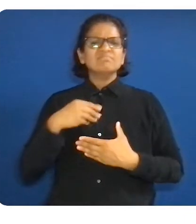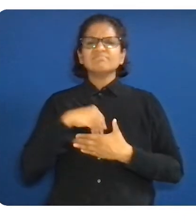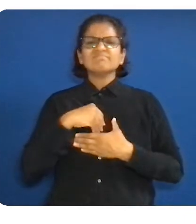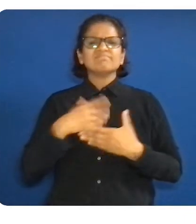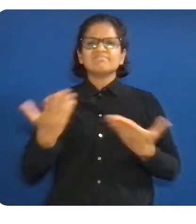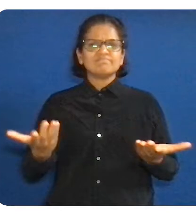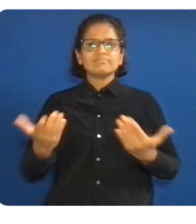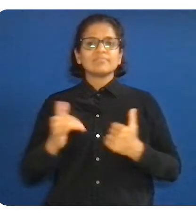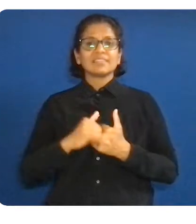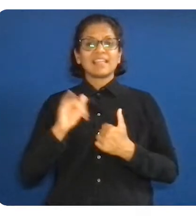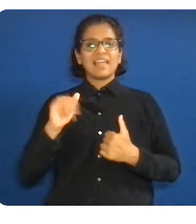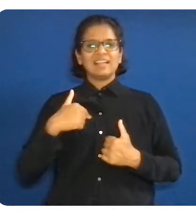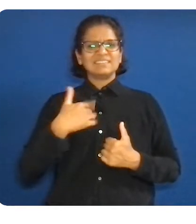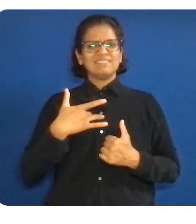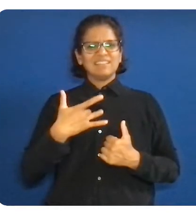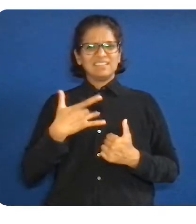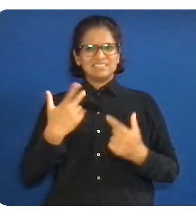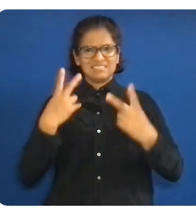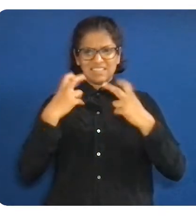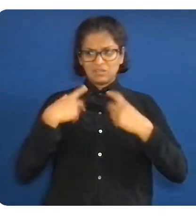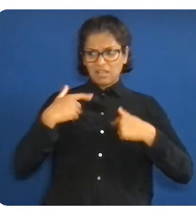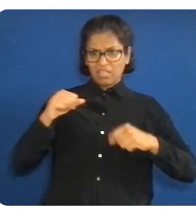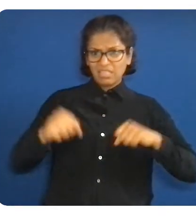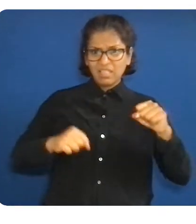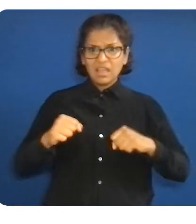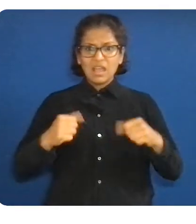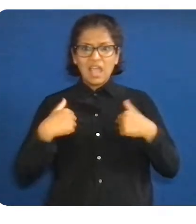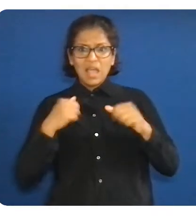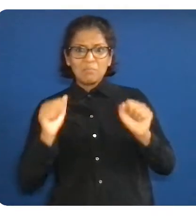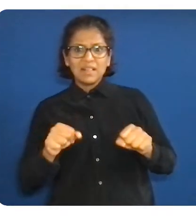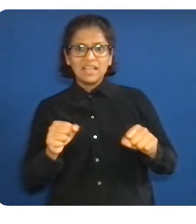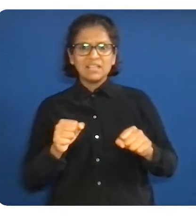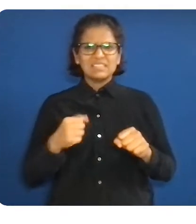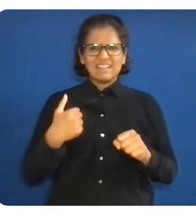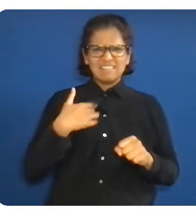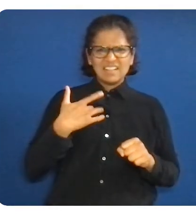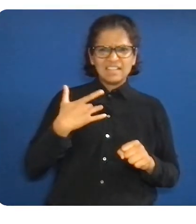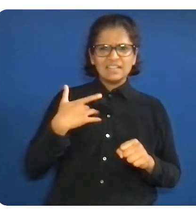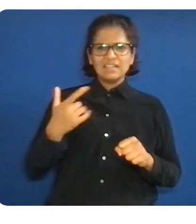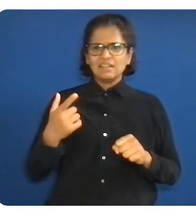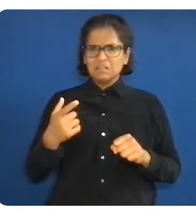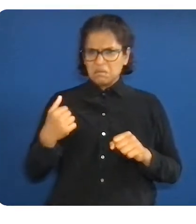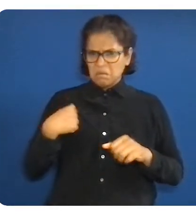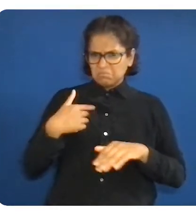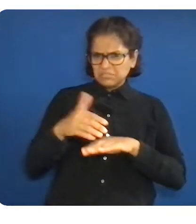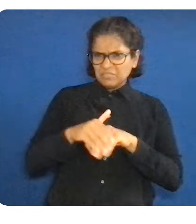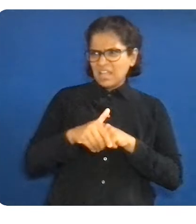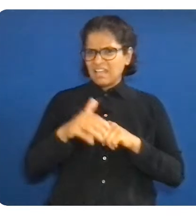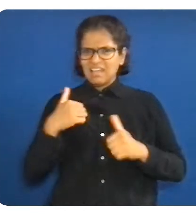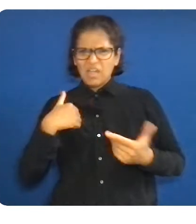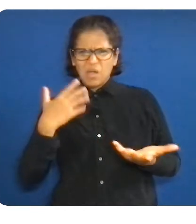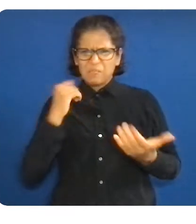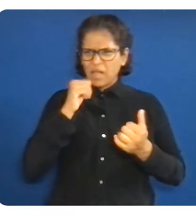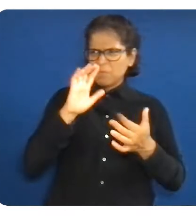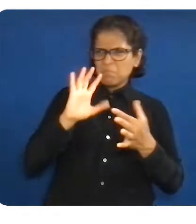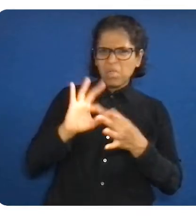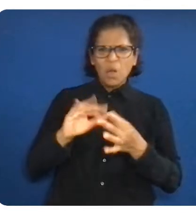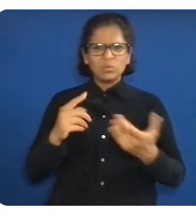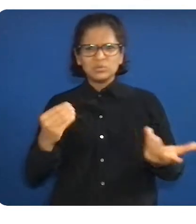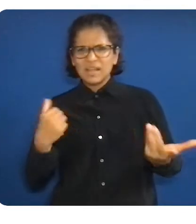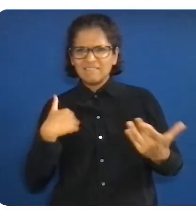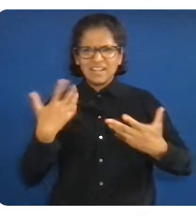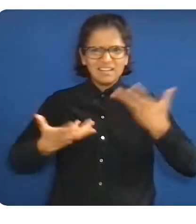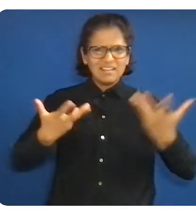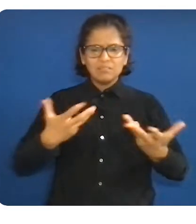that we don't belong and that for some, it will linger for an entire career. Overcoming inequality